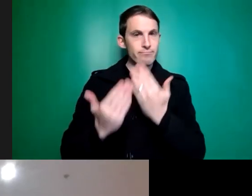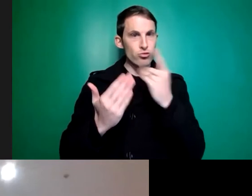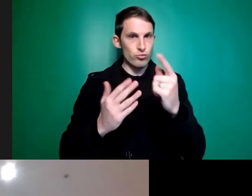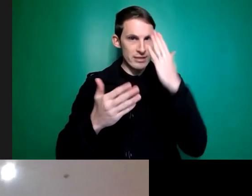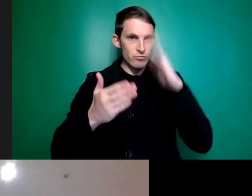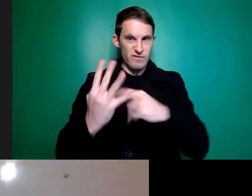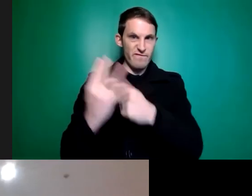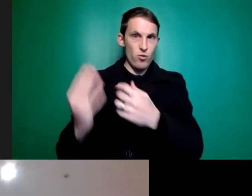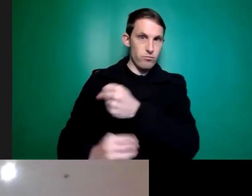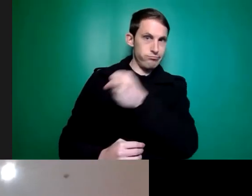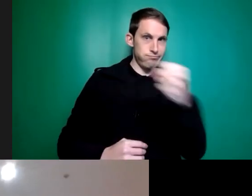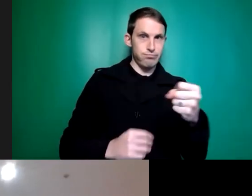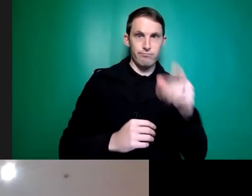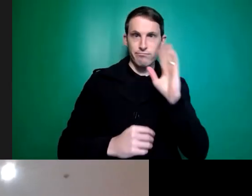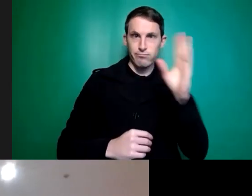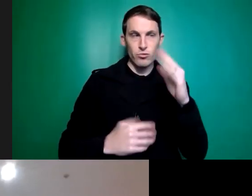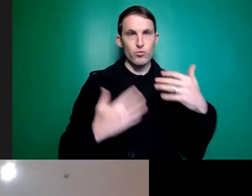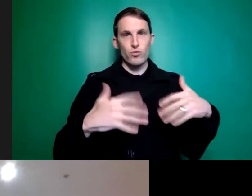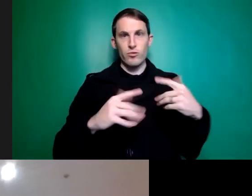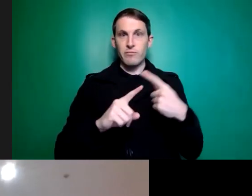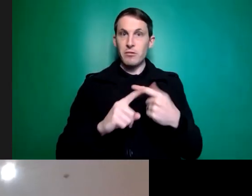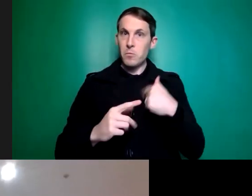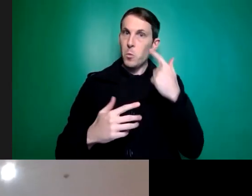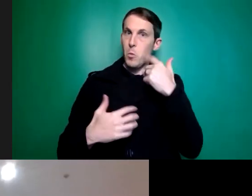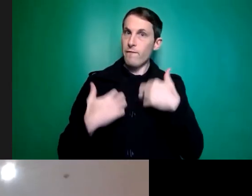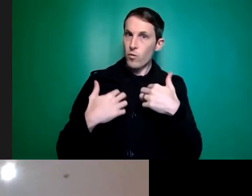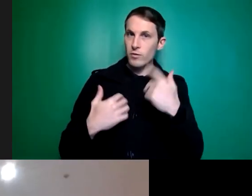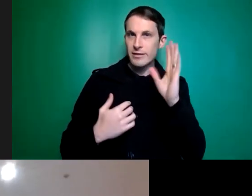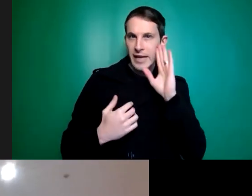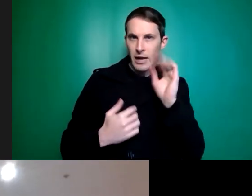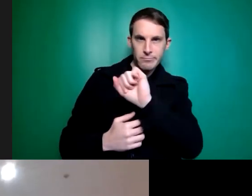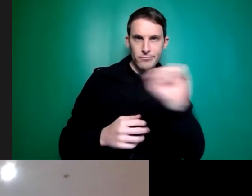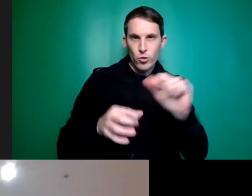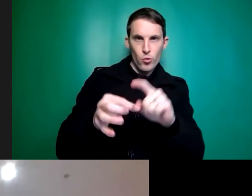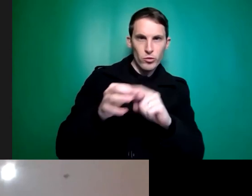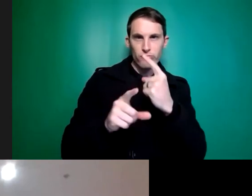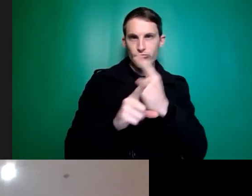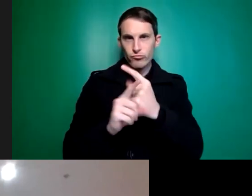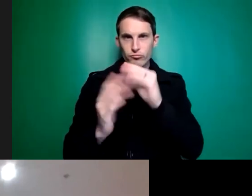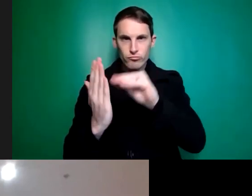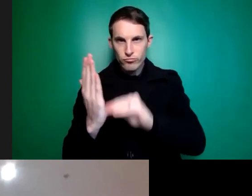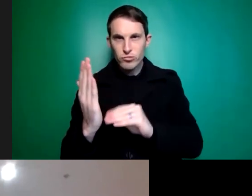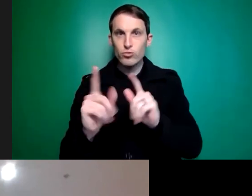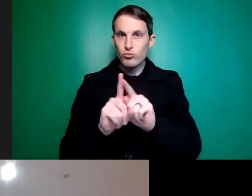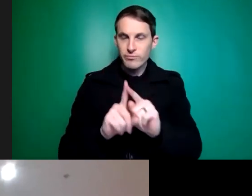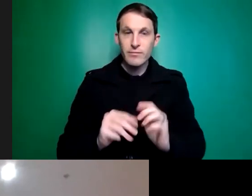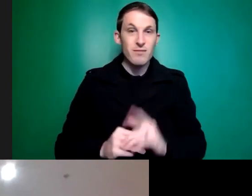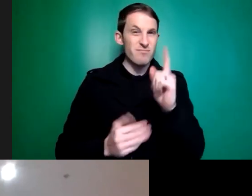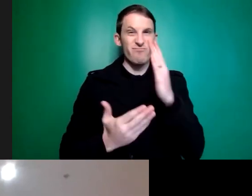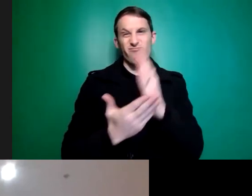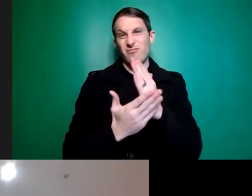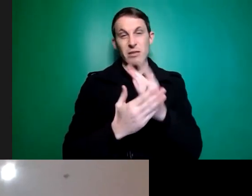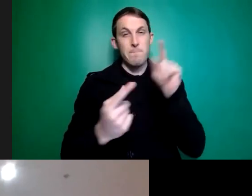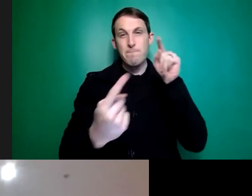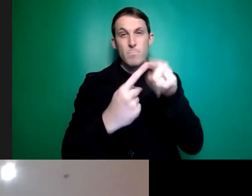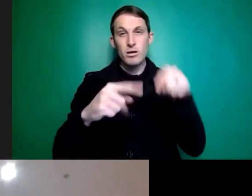really looking forward to hearing the questions and comments from the chat in a little while. Coming back to your question, though, the ultimate goal of this campaign is really